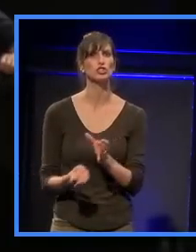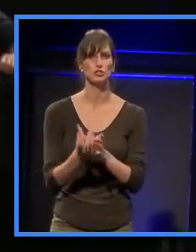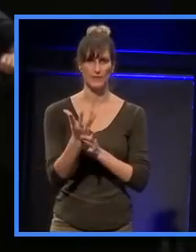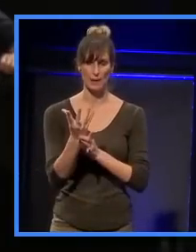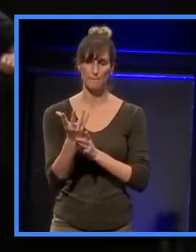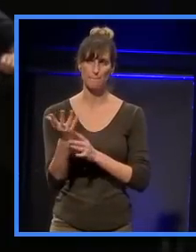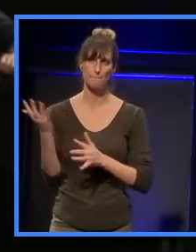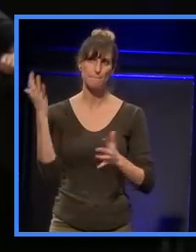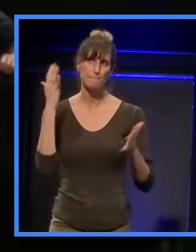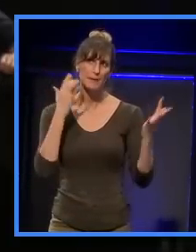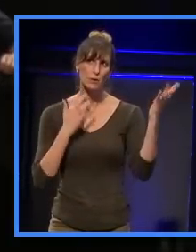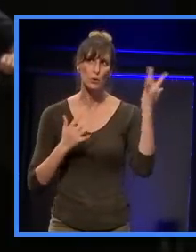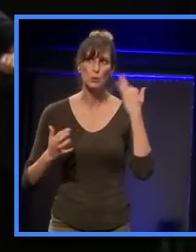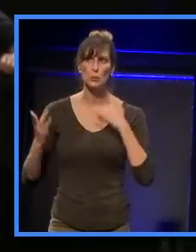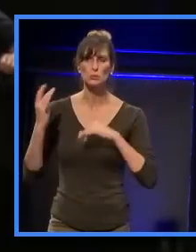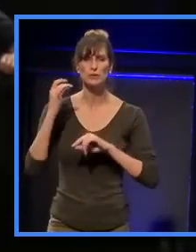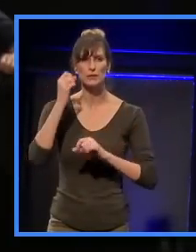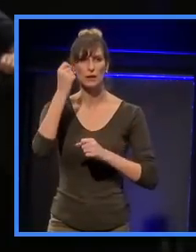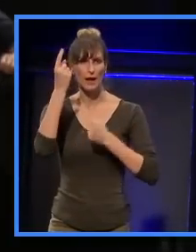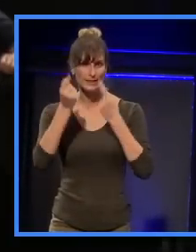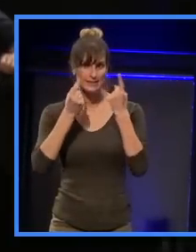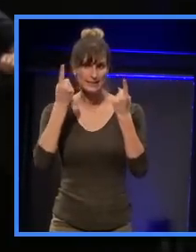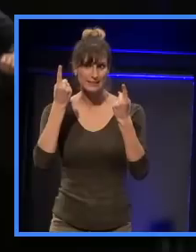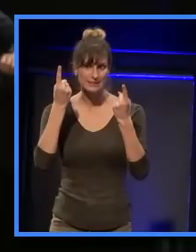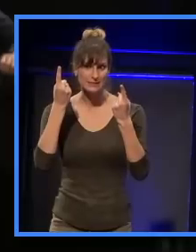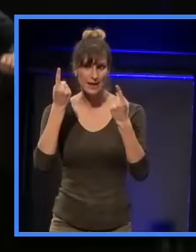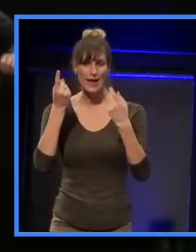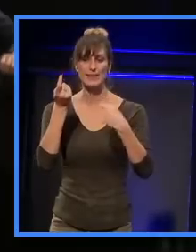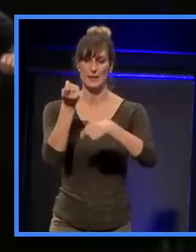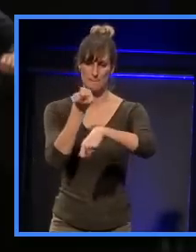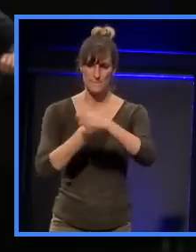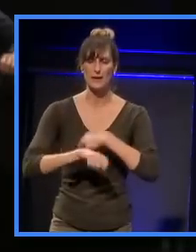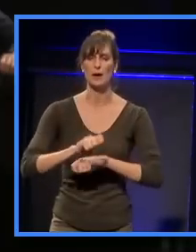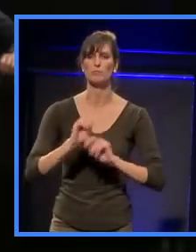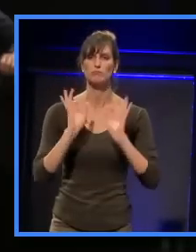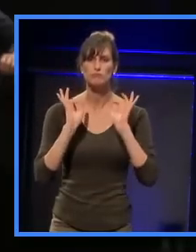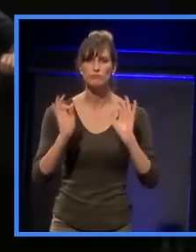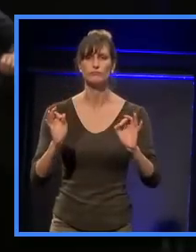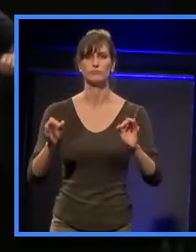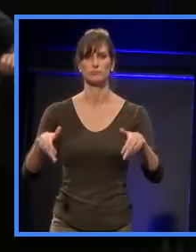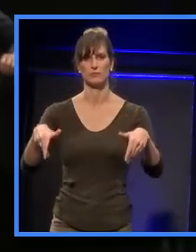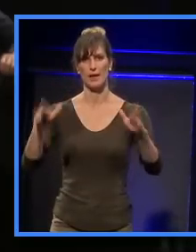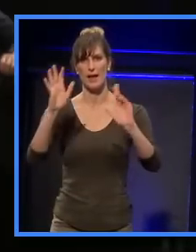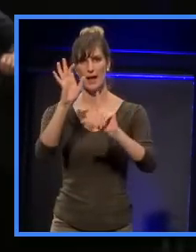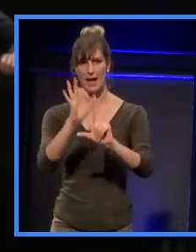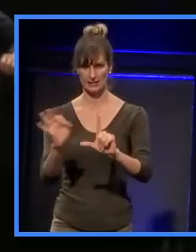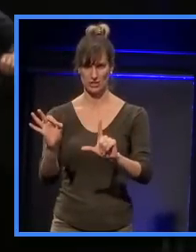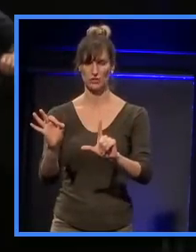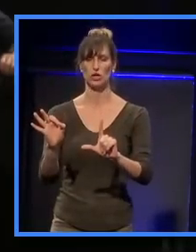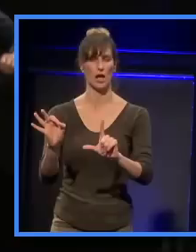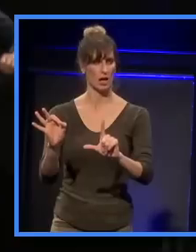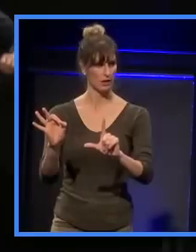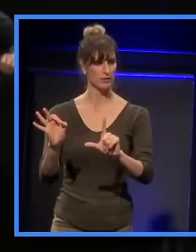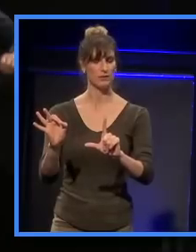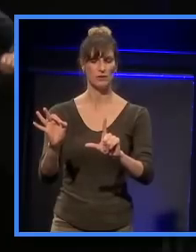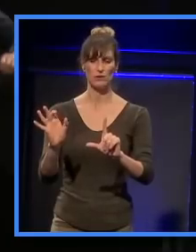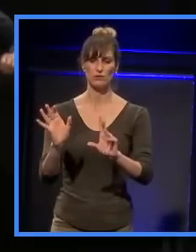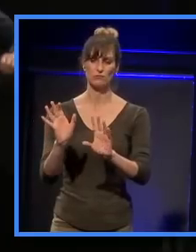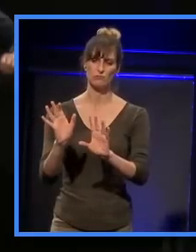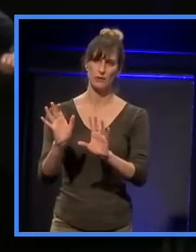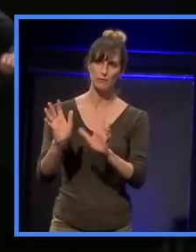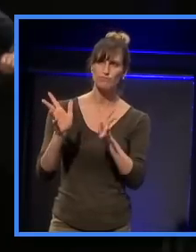acoustical ideas and turn it into great architecture by building off those ideas and creating fantastic buildings rather